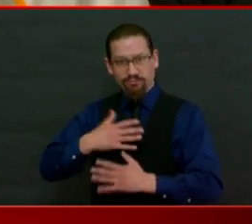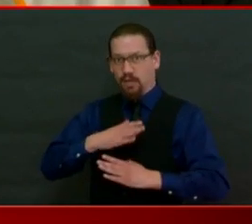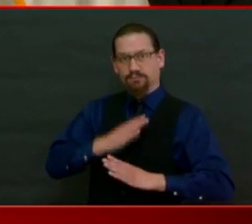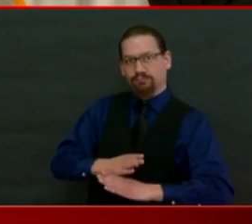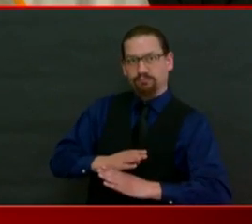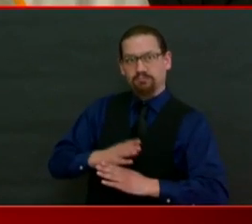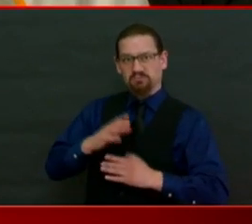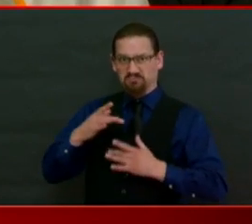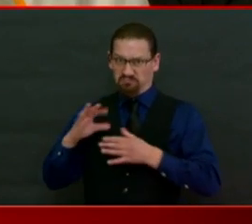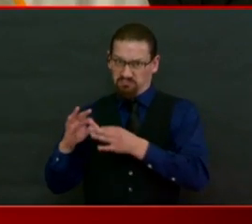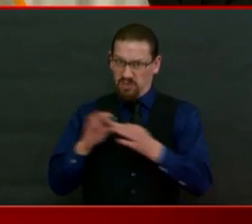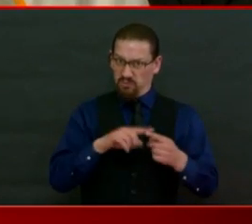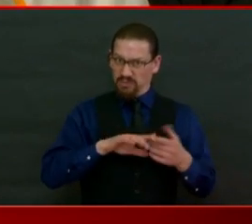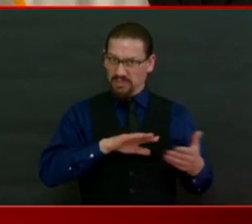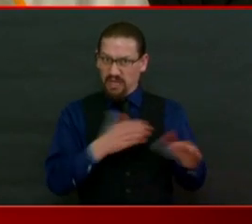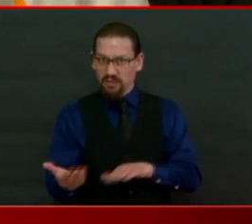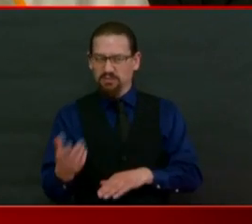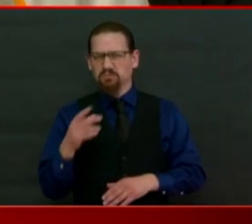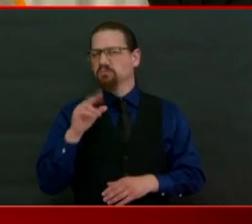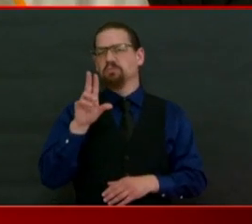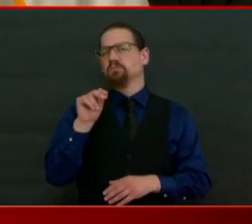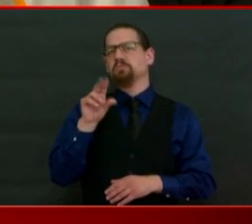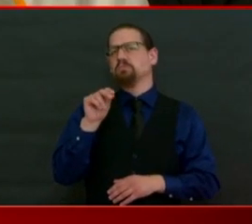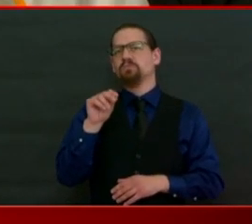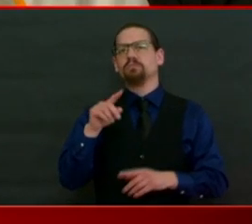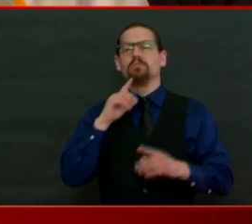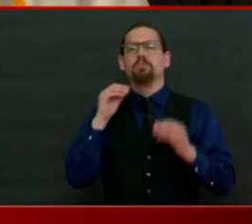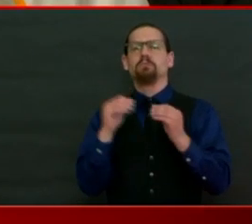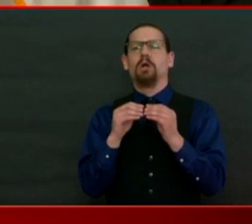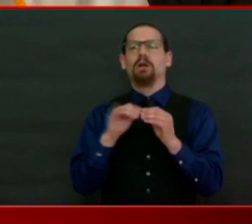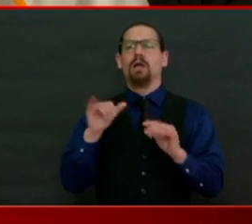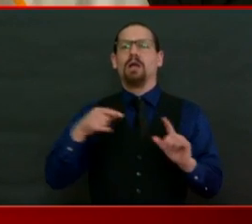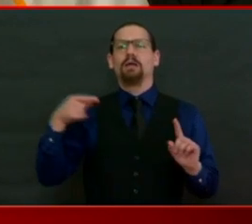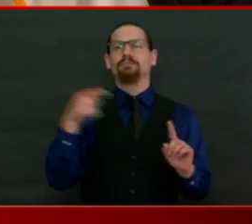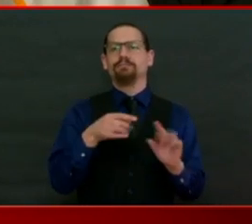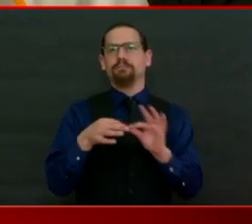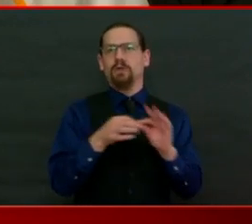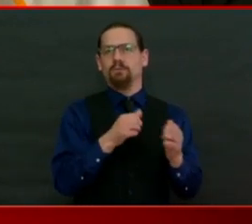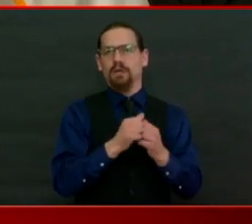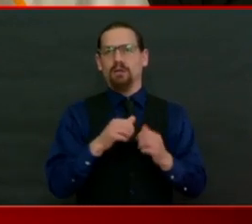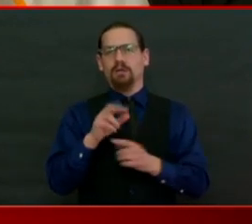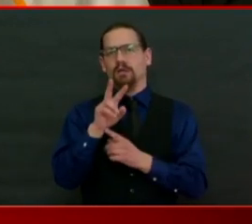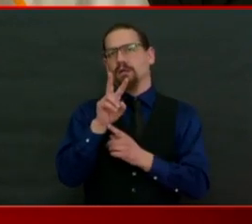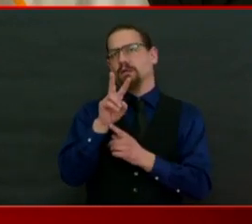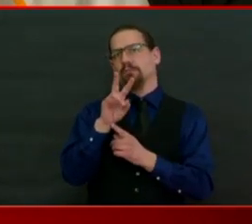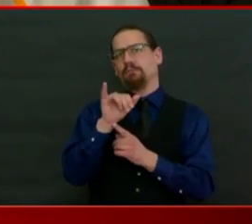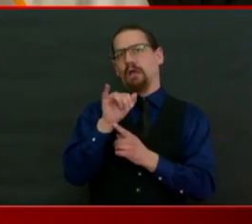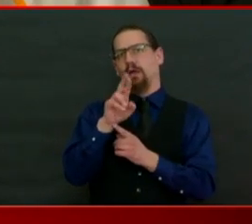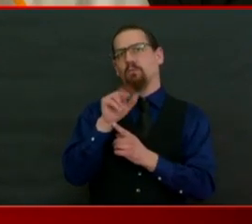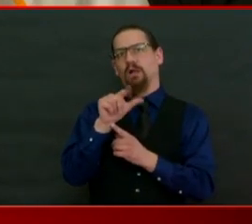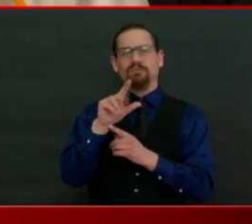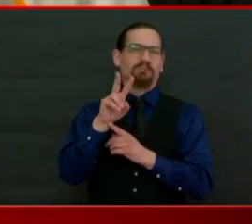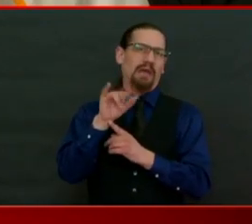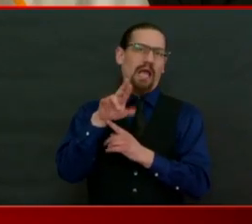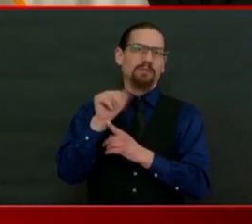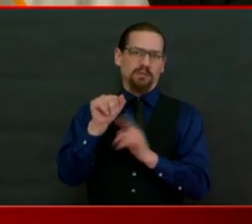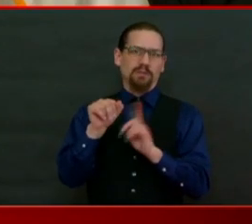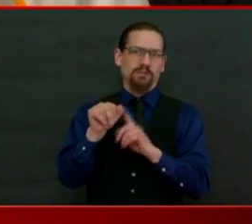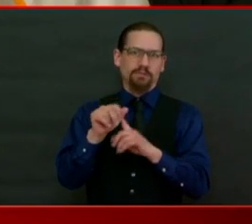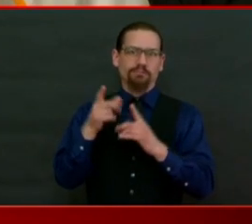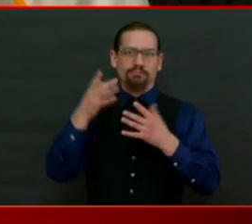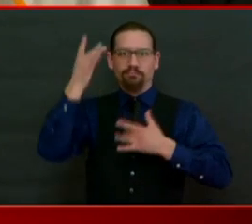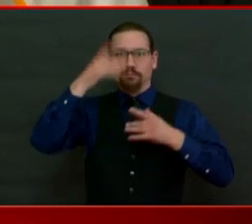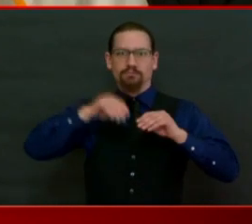a viral infection like COVID-19 impacting a medically fragile or physically